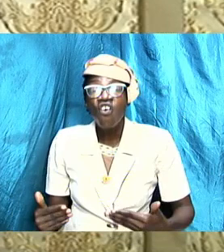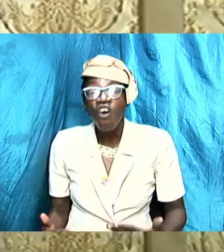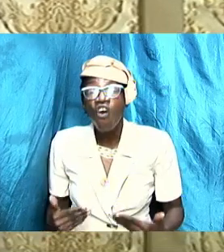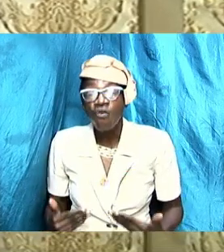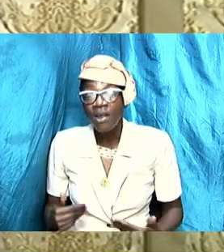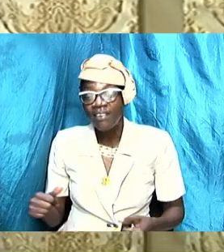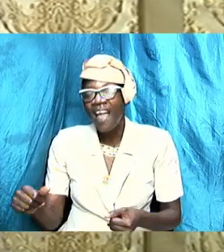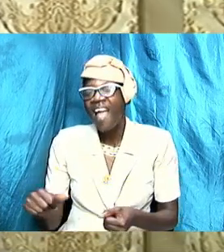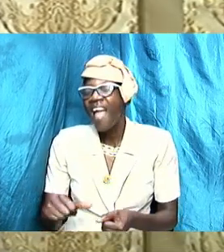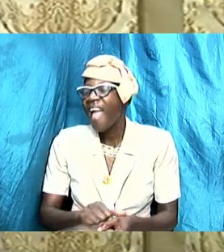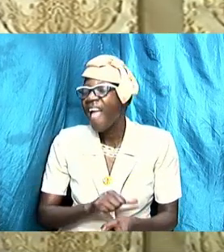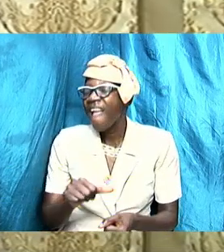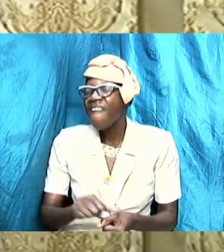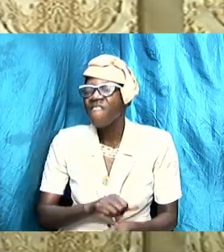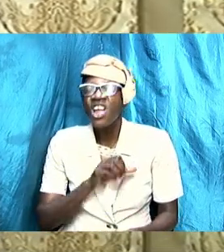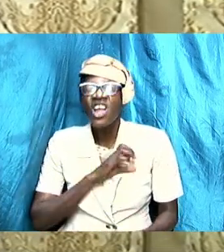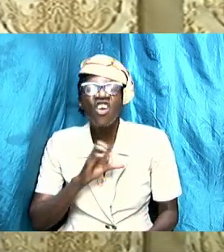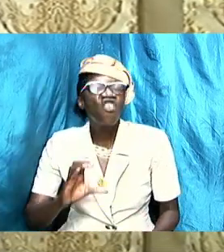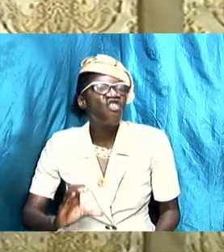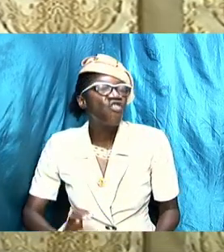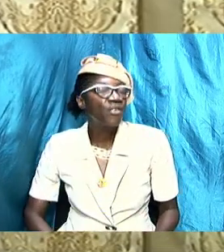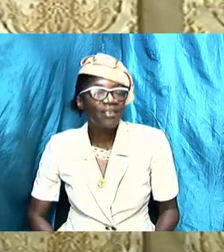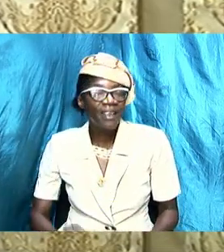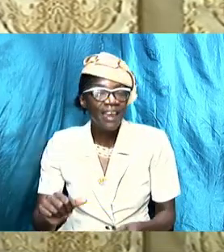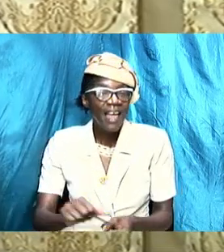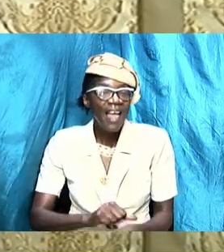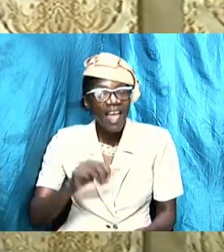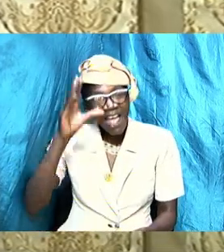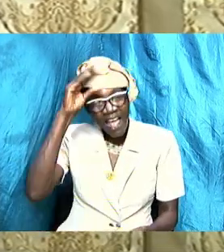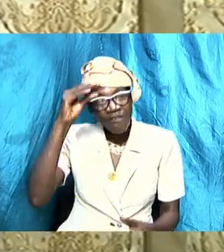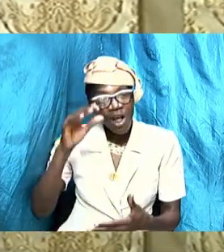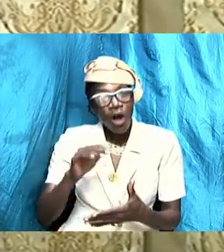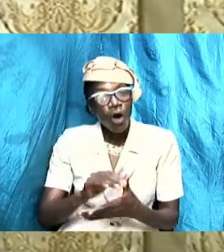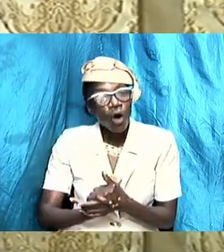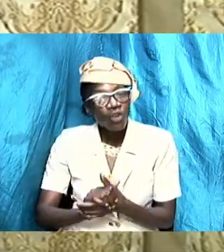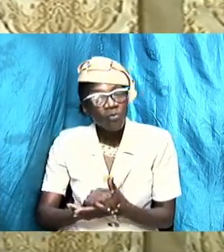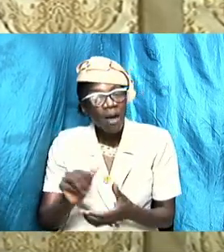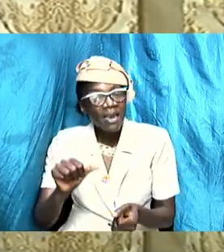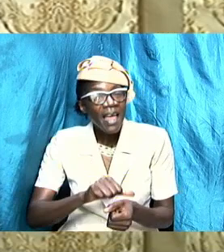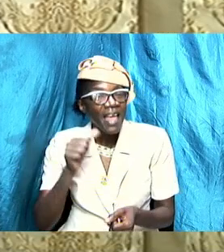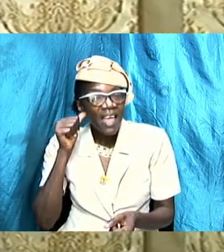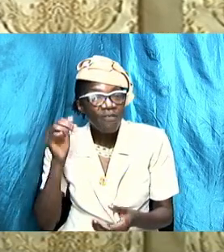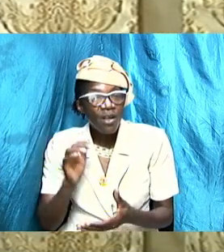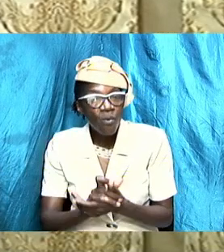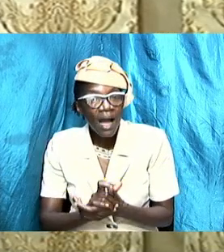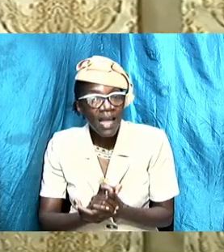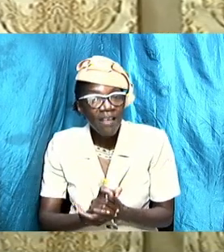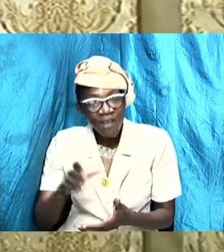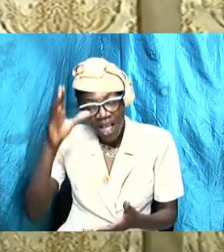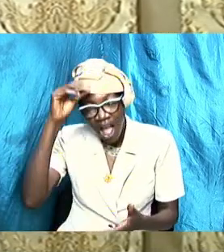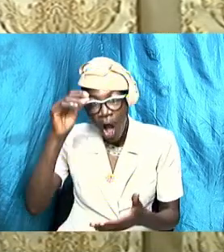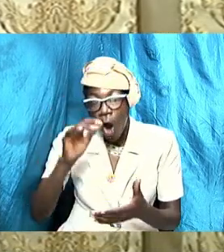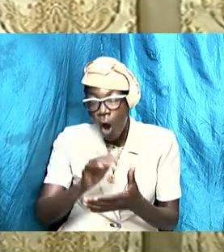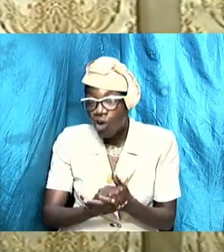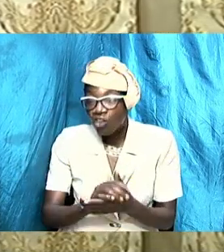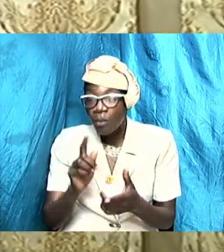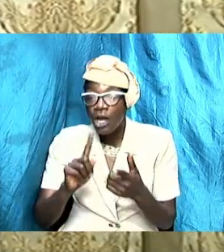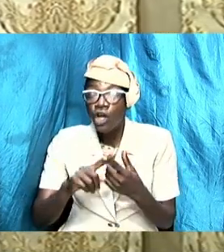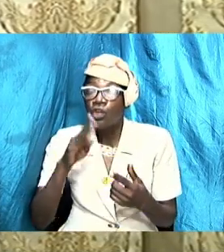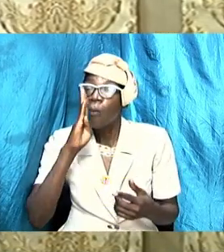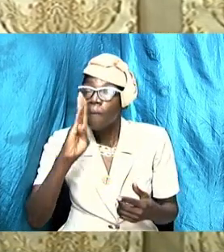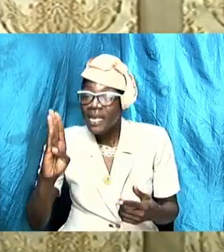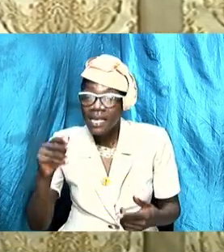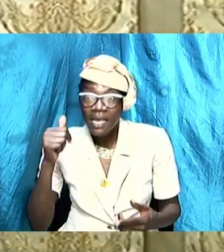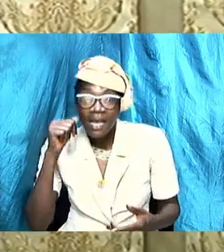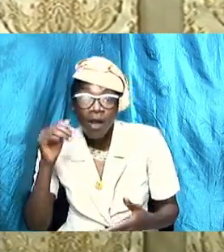every husband every wife every husband to be every wife